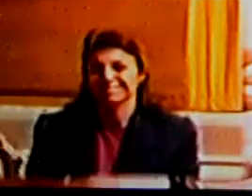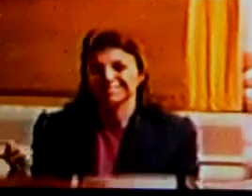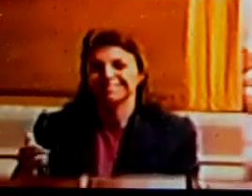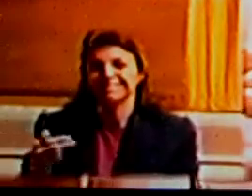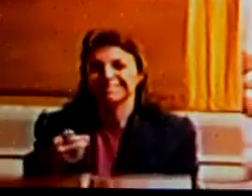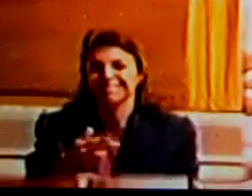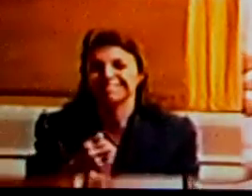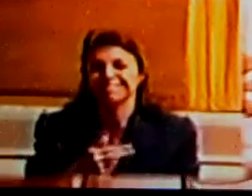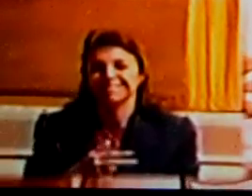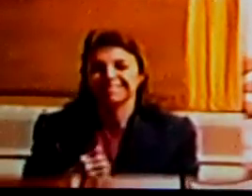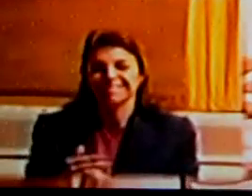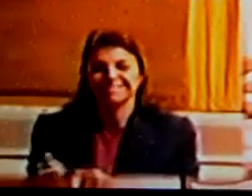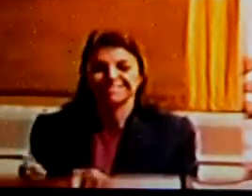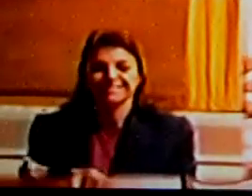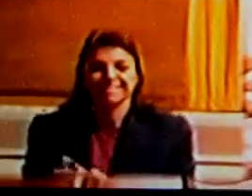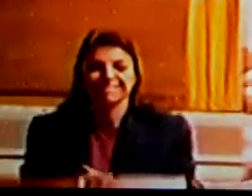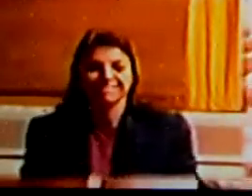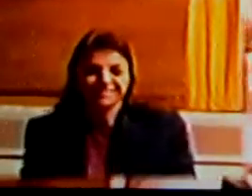right